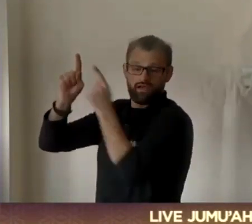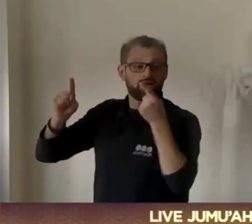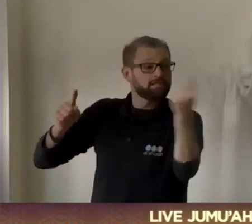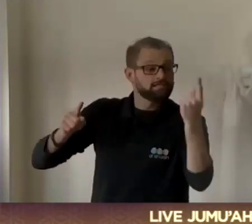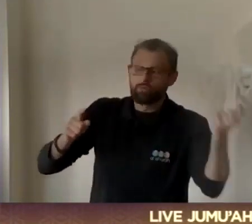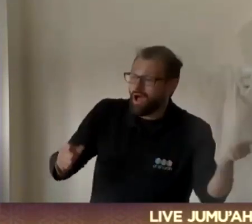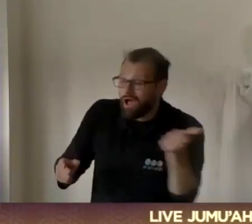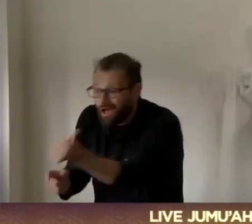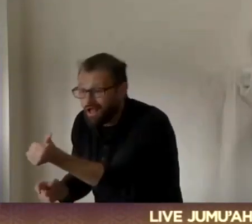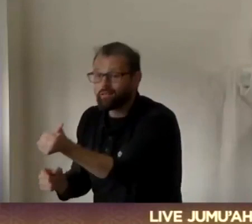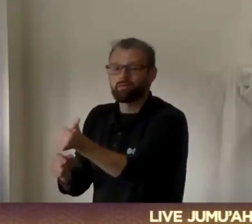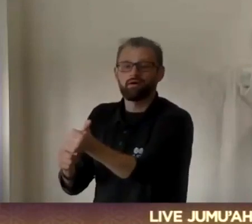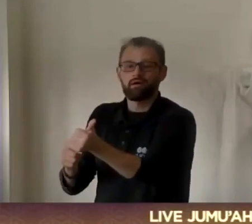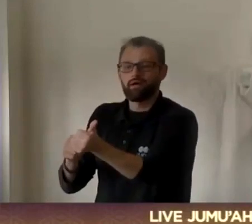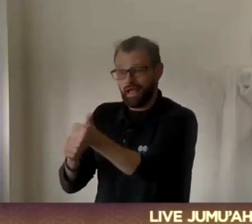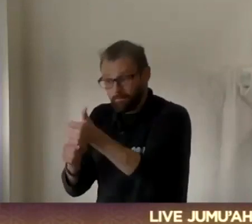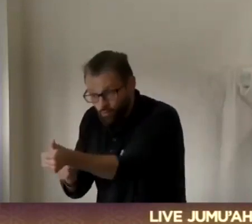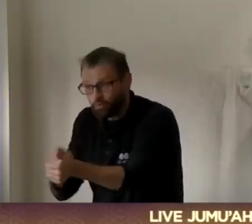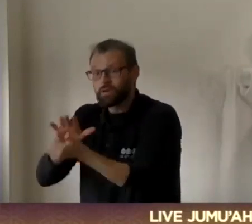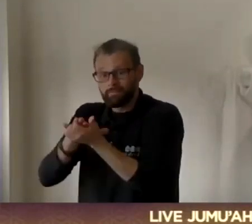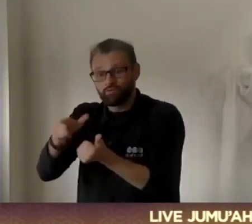easier for you. The hadith says,